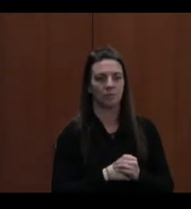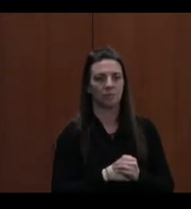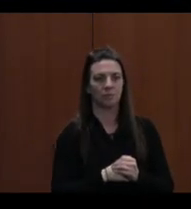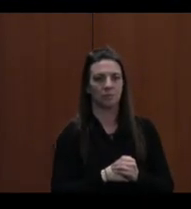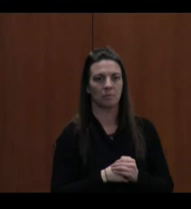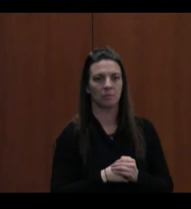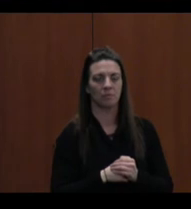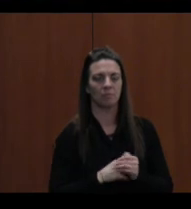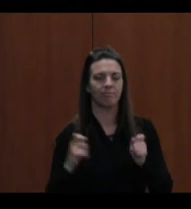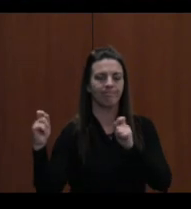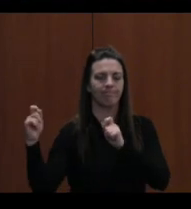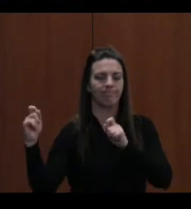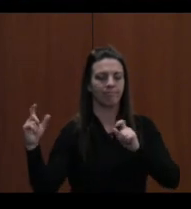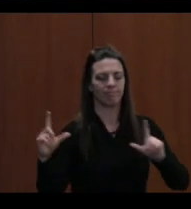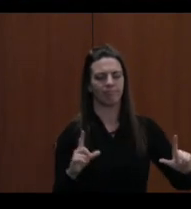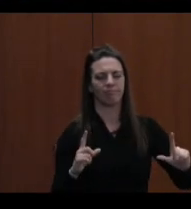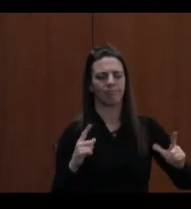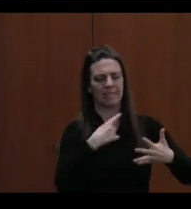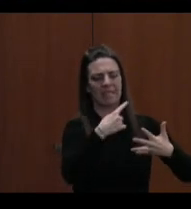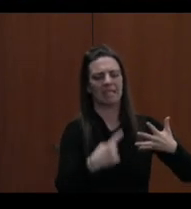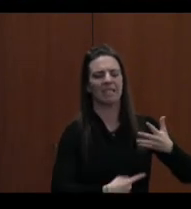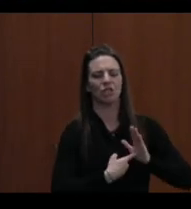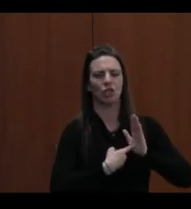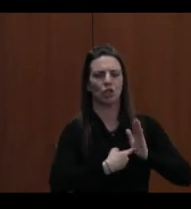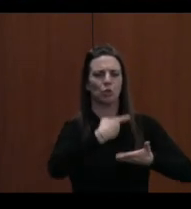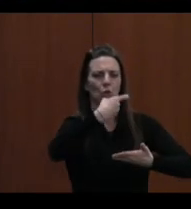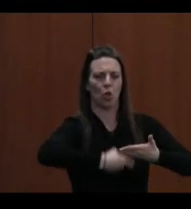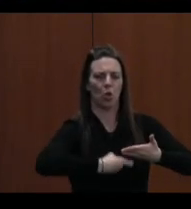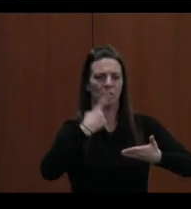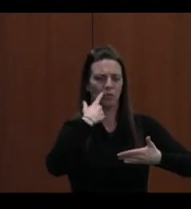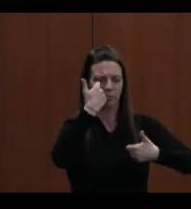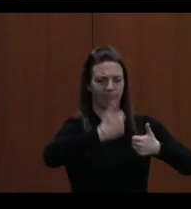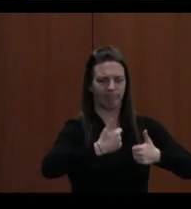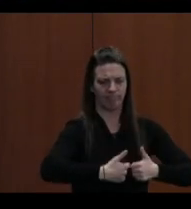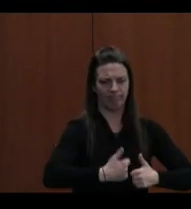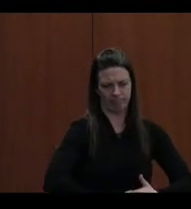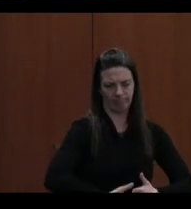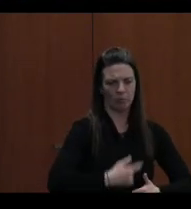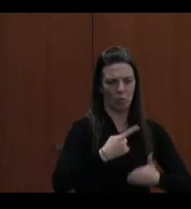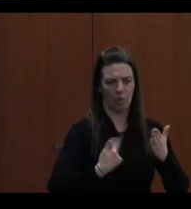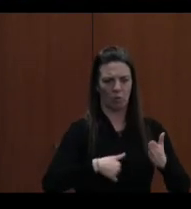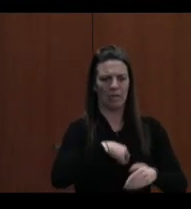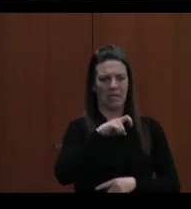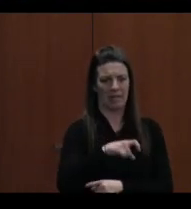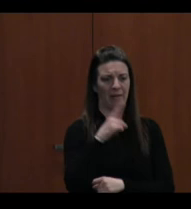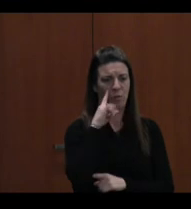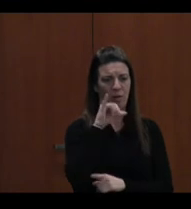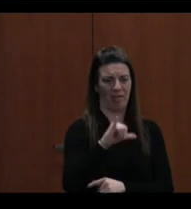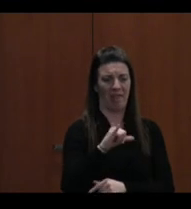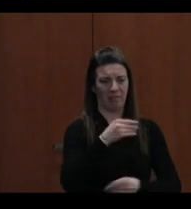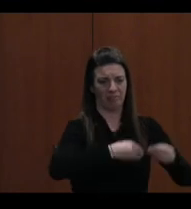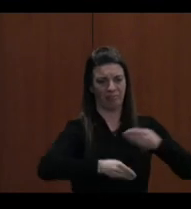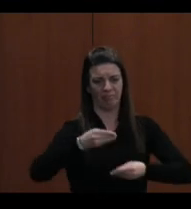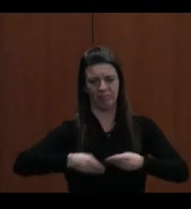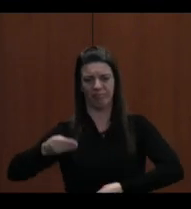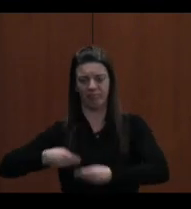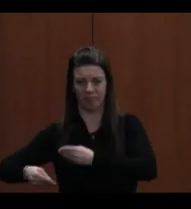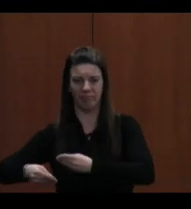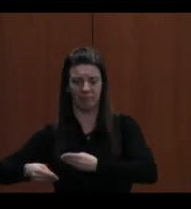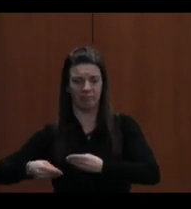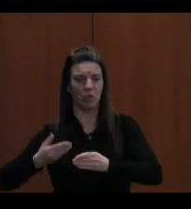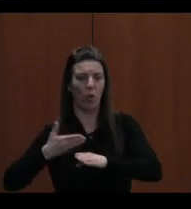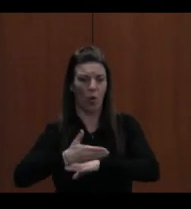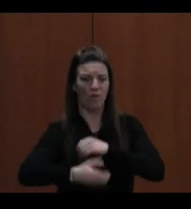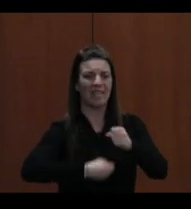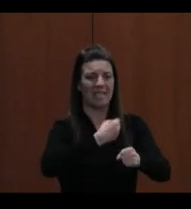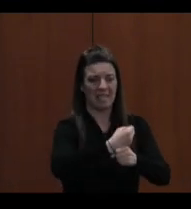This next slide really outlines the costs of what it takes to commit to the sustainable lifecycle management. We must efficiently use our funds without